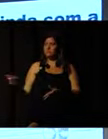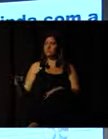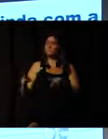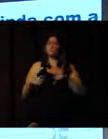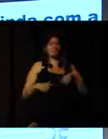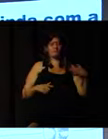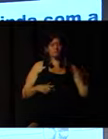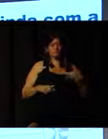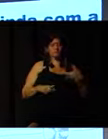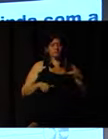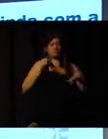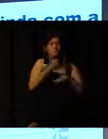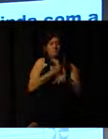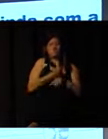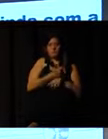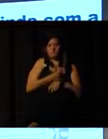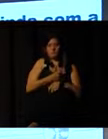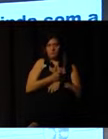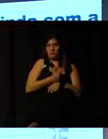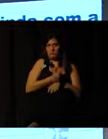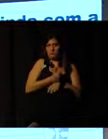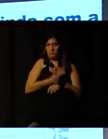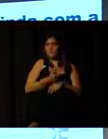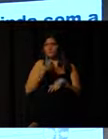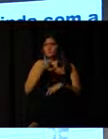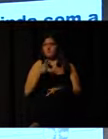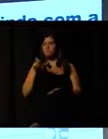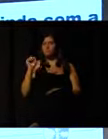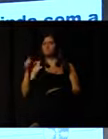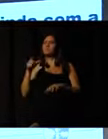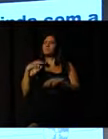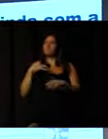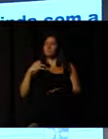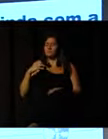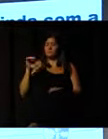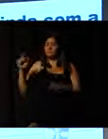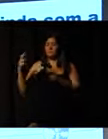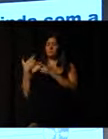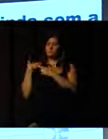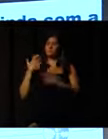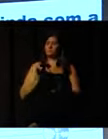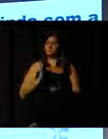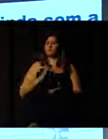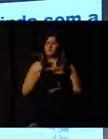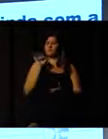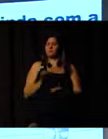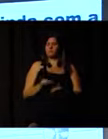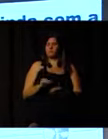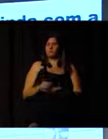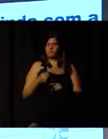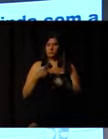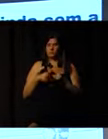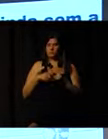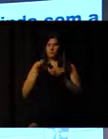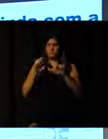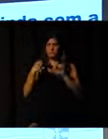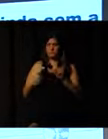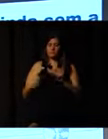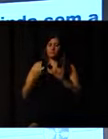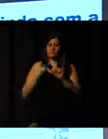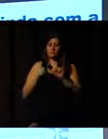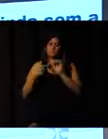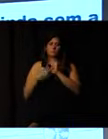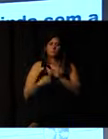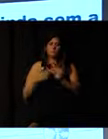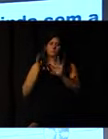One is the volunteer and the other is the professional. The professional always has the responsibility of